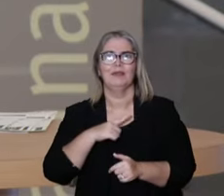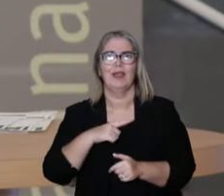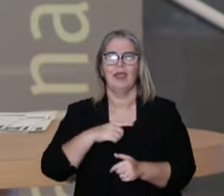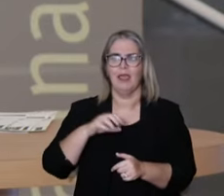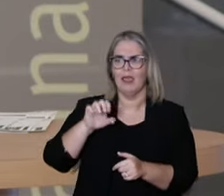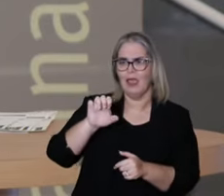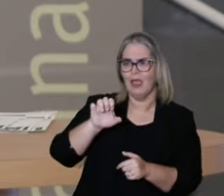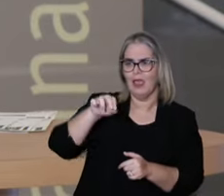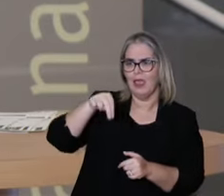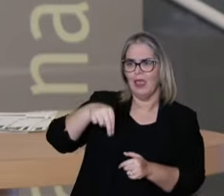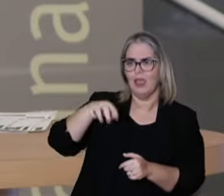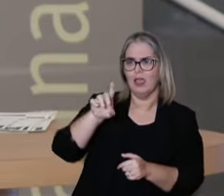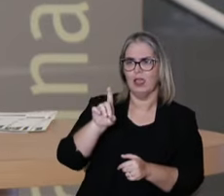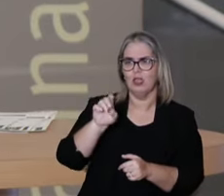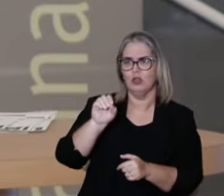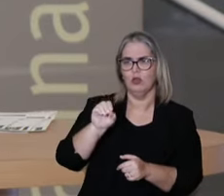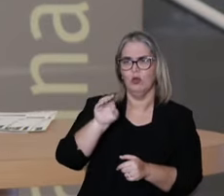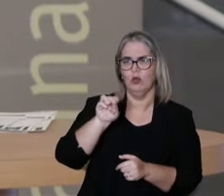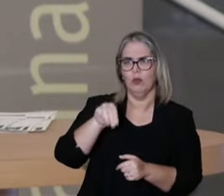endometriosis,